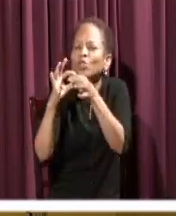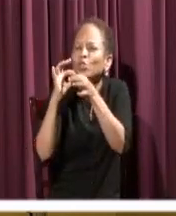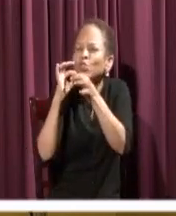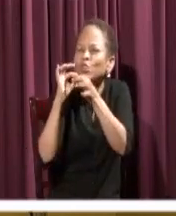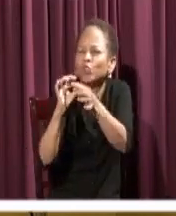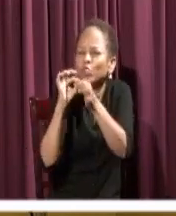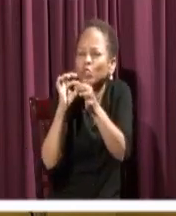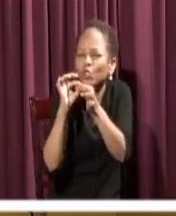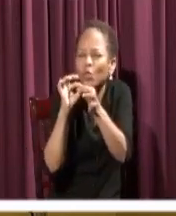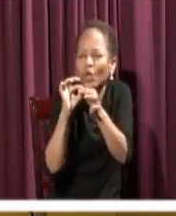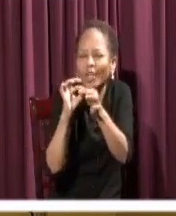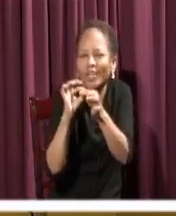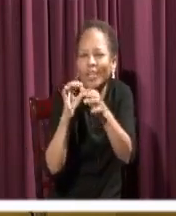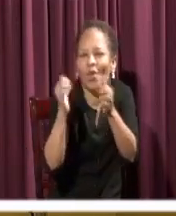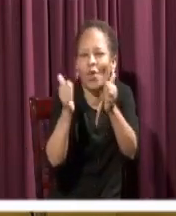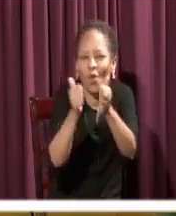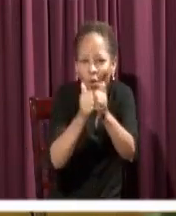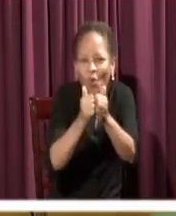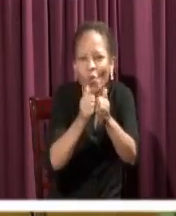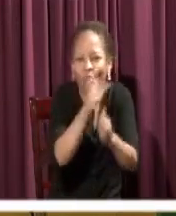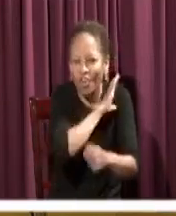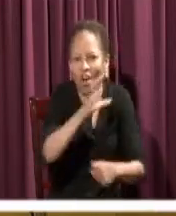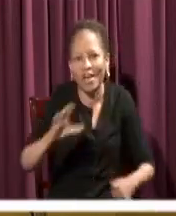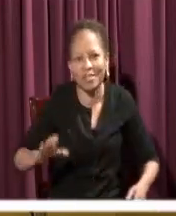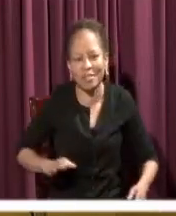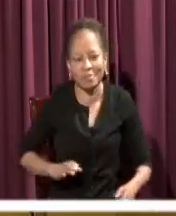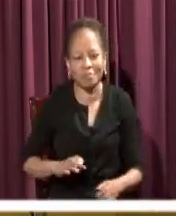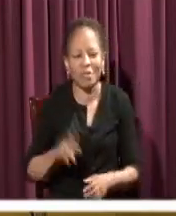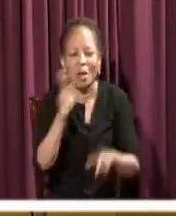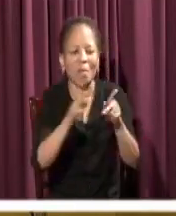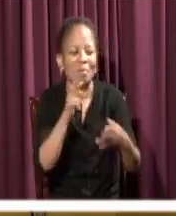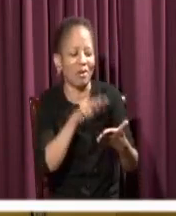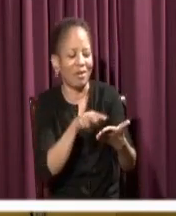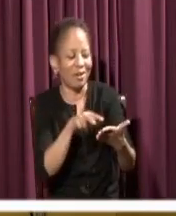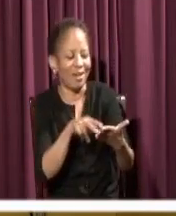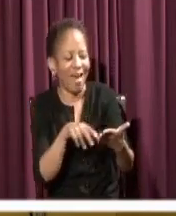Everybody focuses on the fact that Peter failed, huh? Yeah?